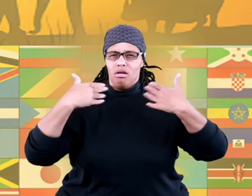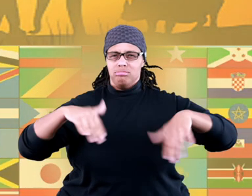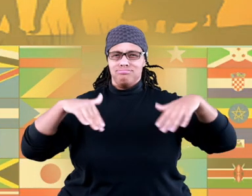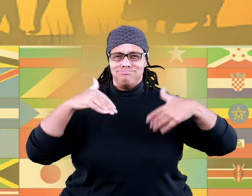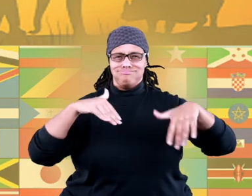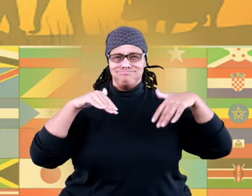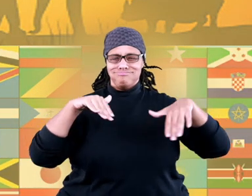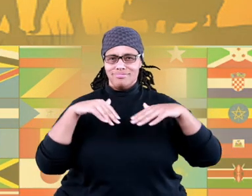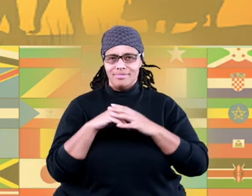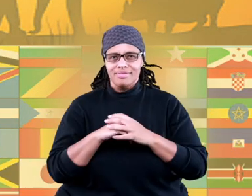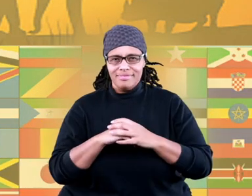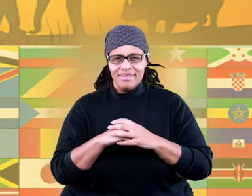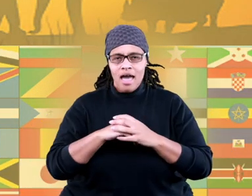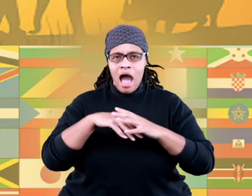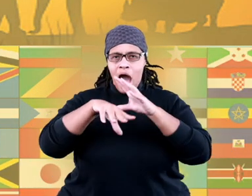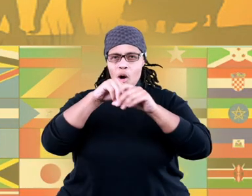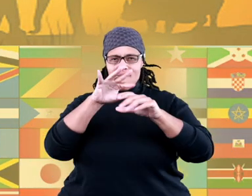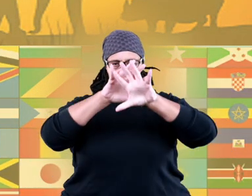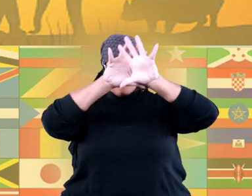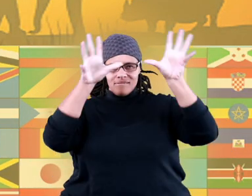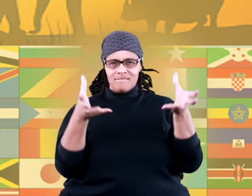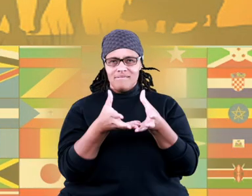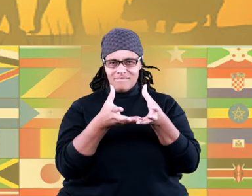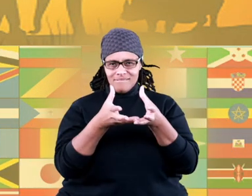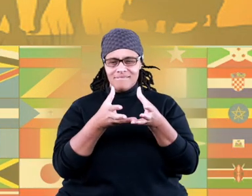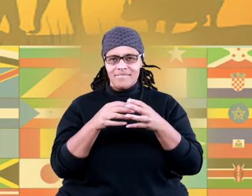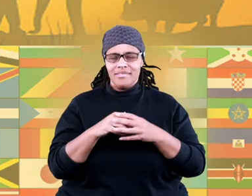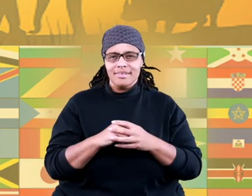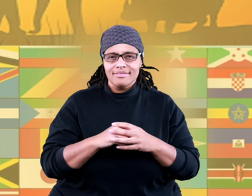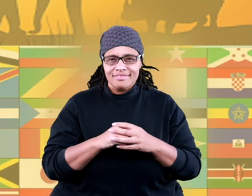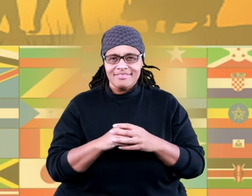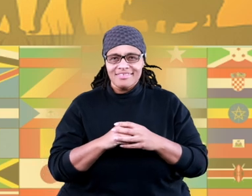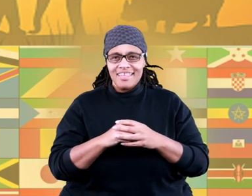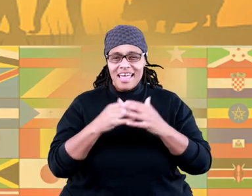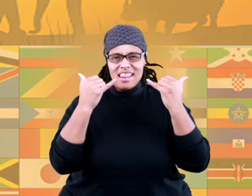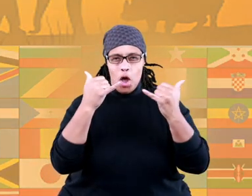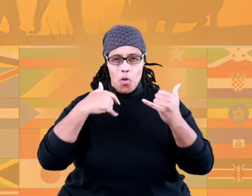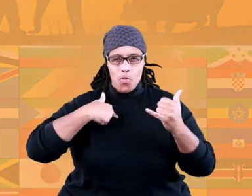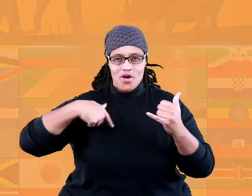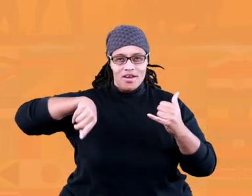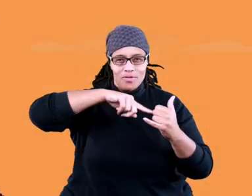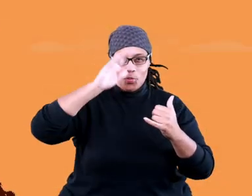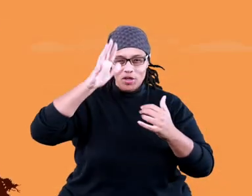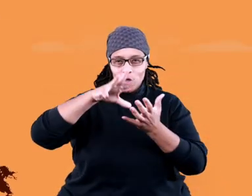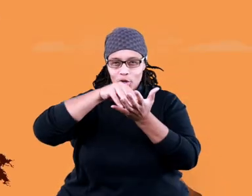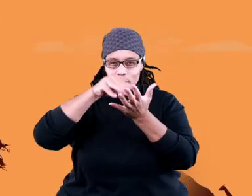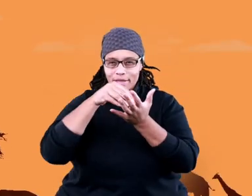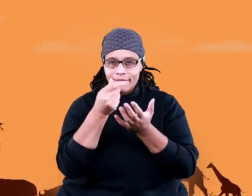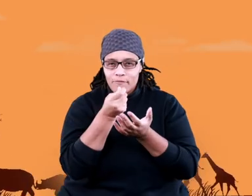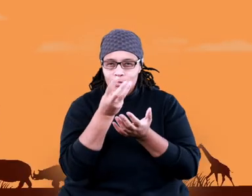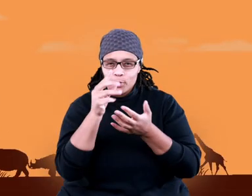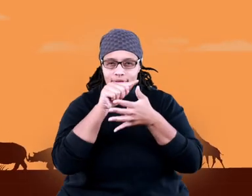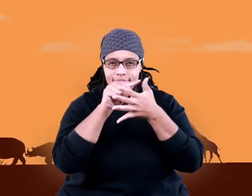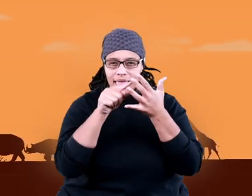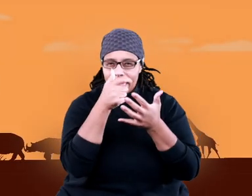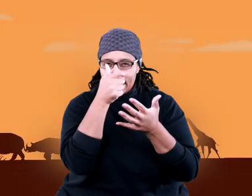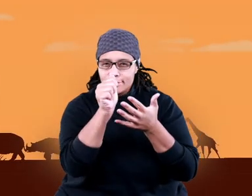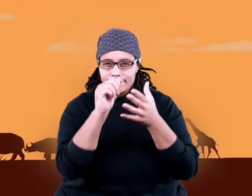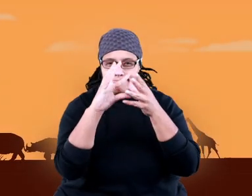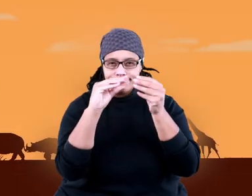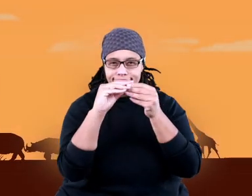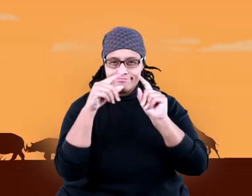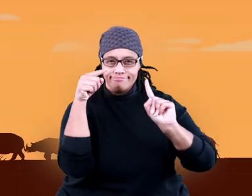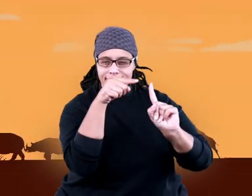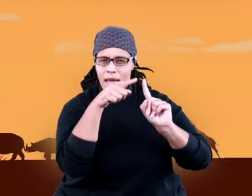geographically diverse of all seven continents. Today, we're going to learn some interesting